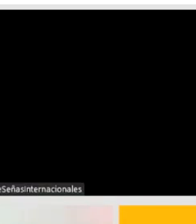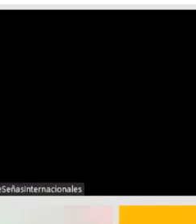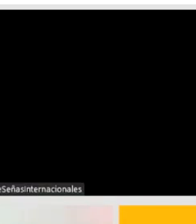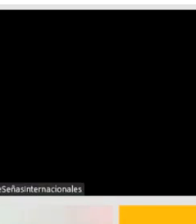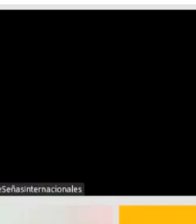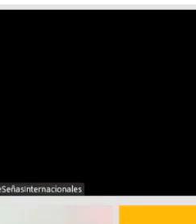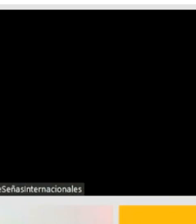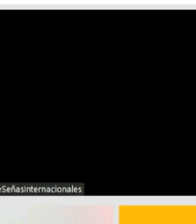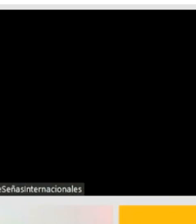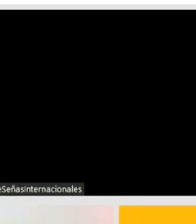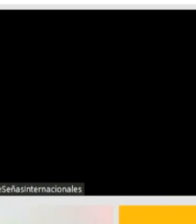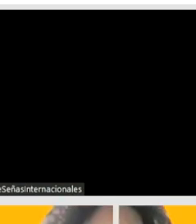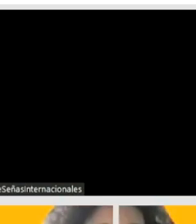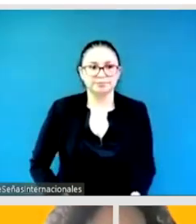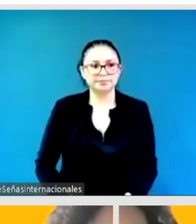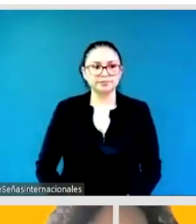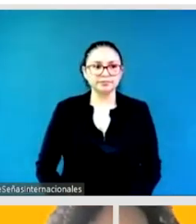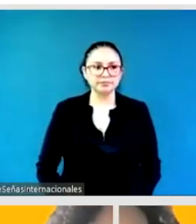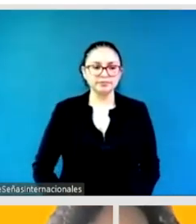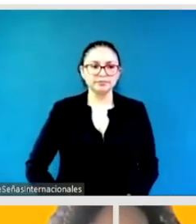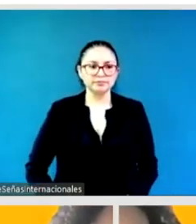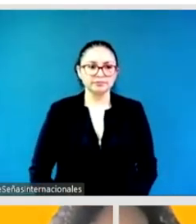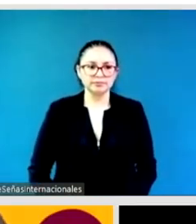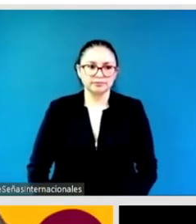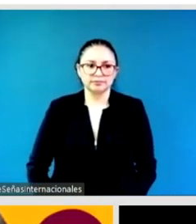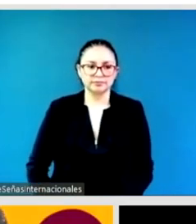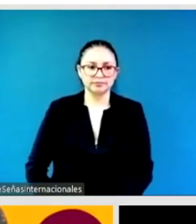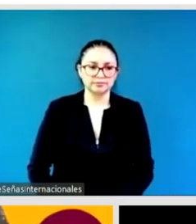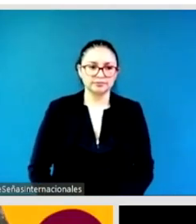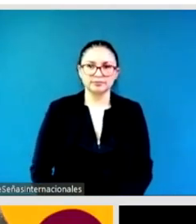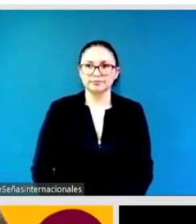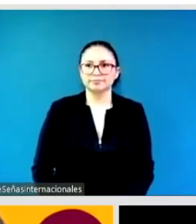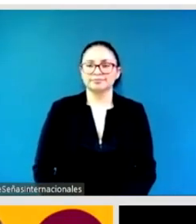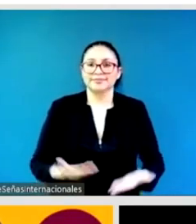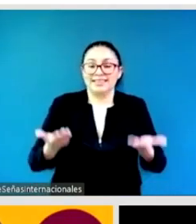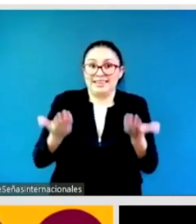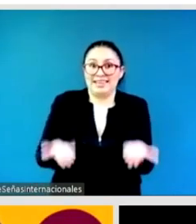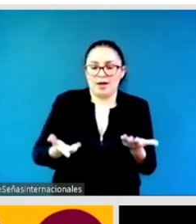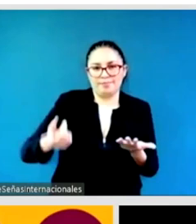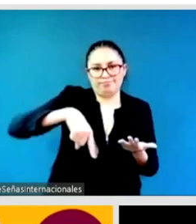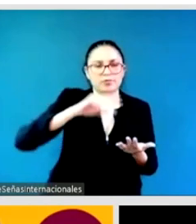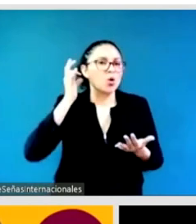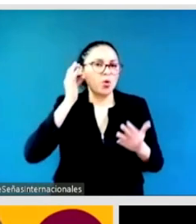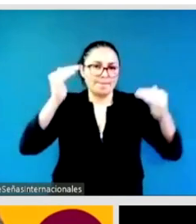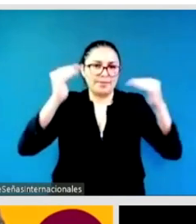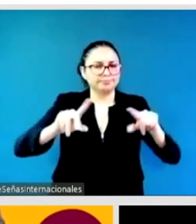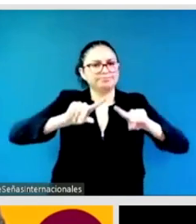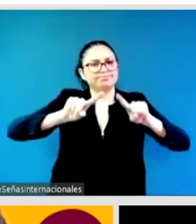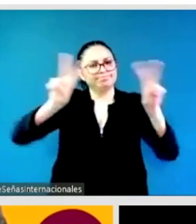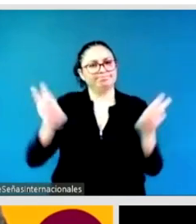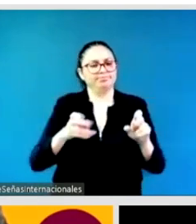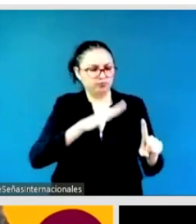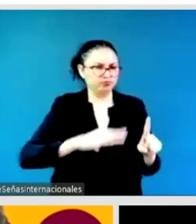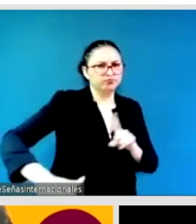our next speaker, who will speak to Action Area 4, who is Ksenia Kellner of the Young Feminist